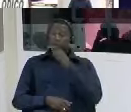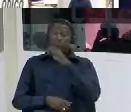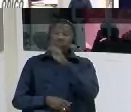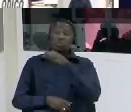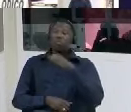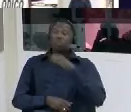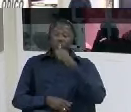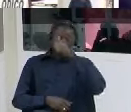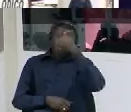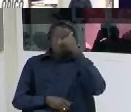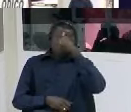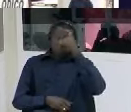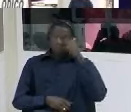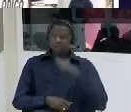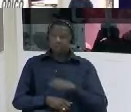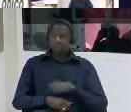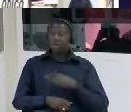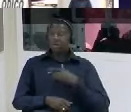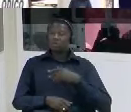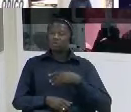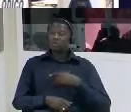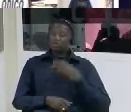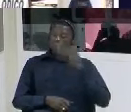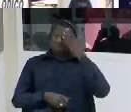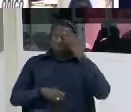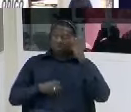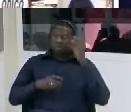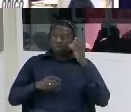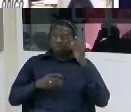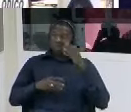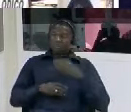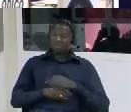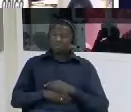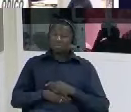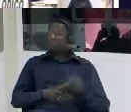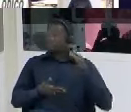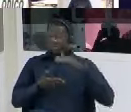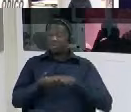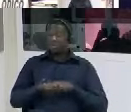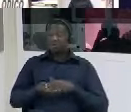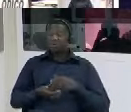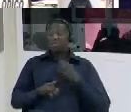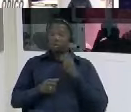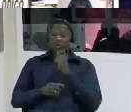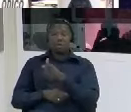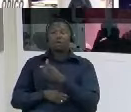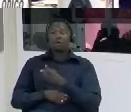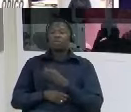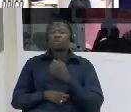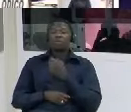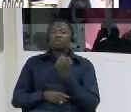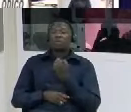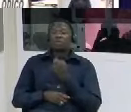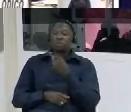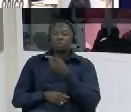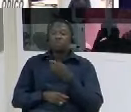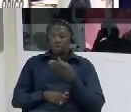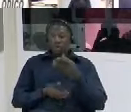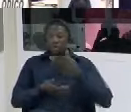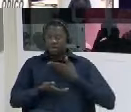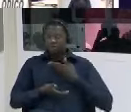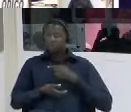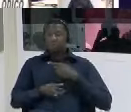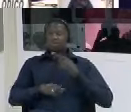working and you fall sick still now you are paid because you get it during your